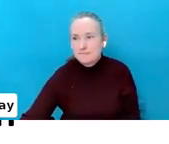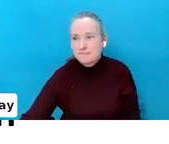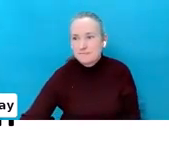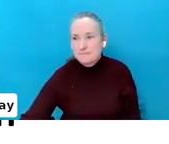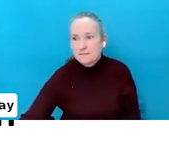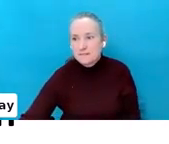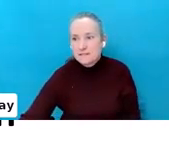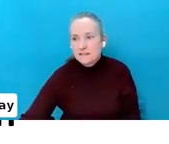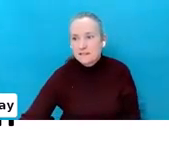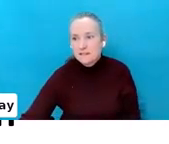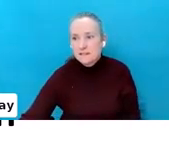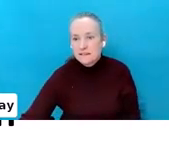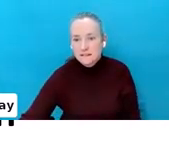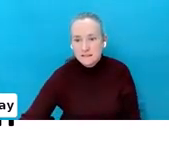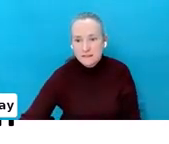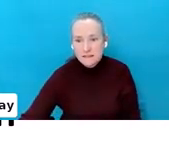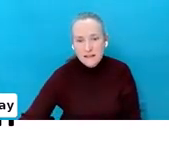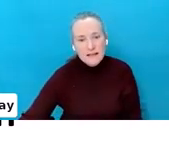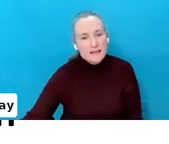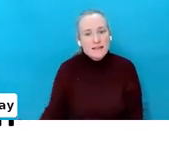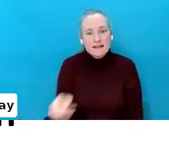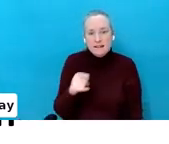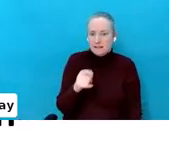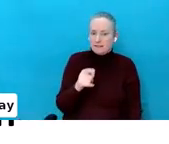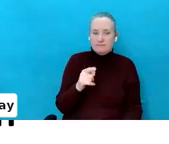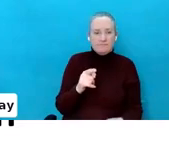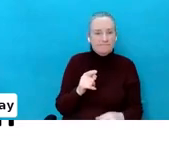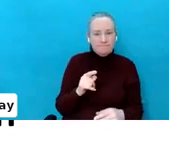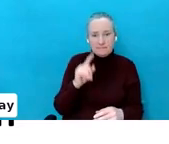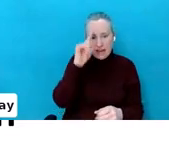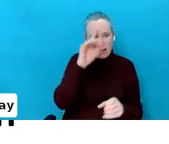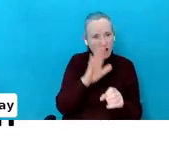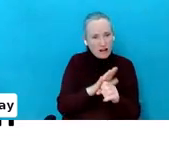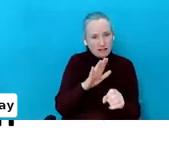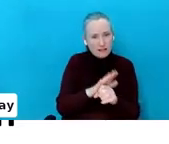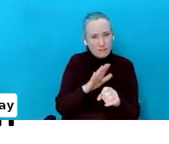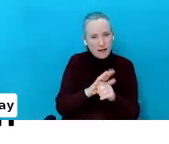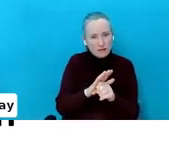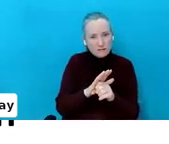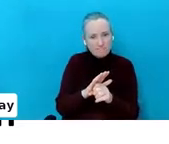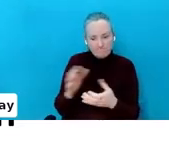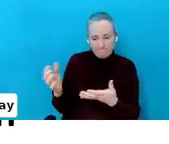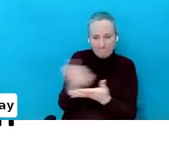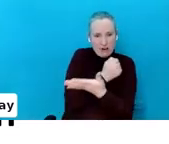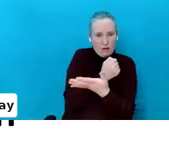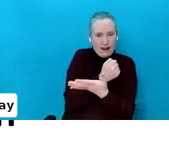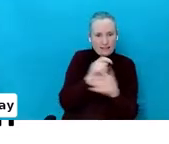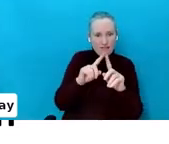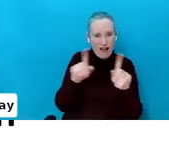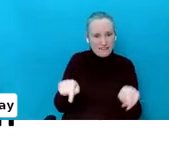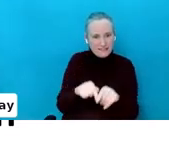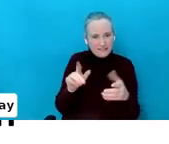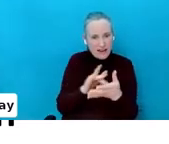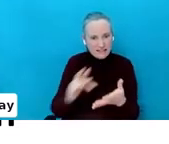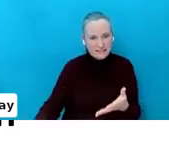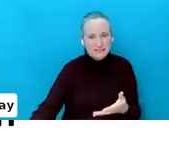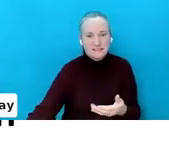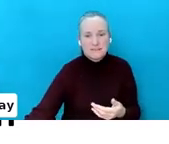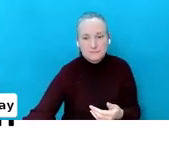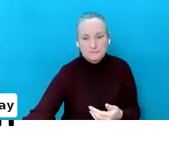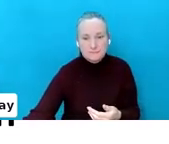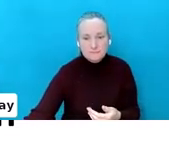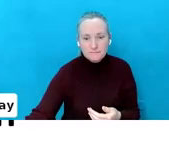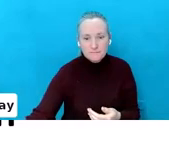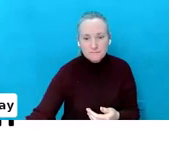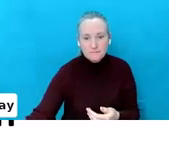Confiscating devices is something we need to be very careful of because, you know, if you take a